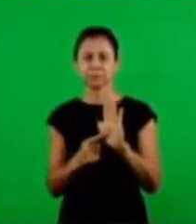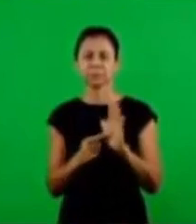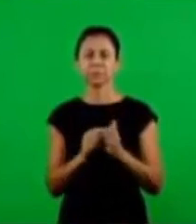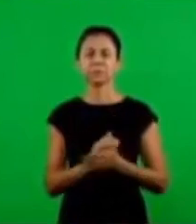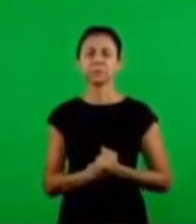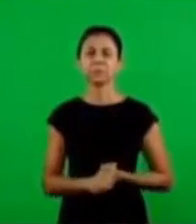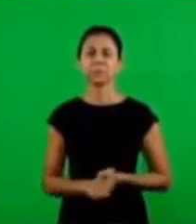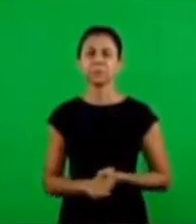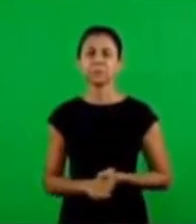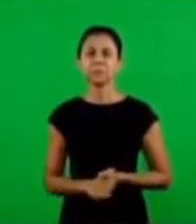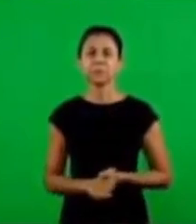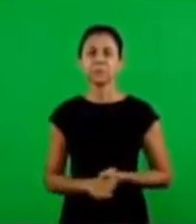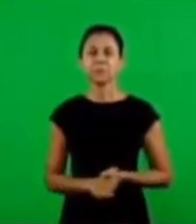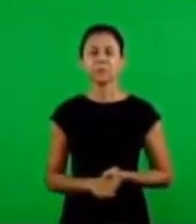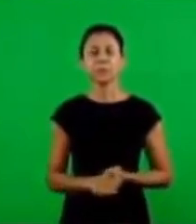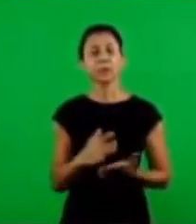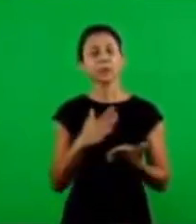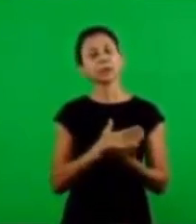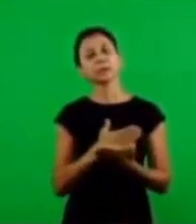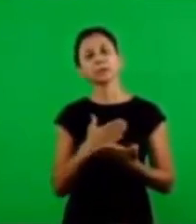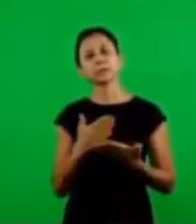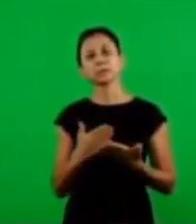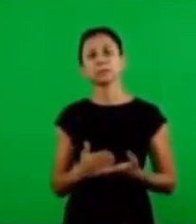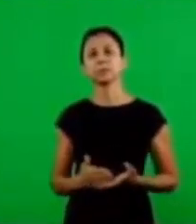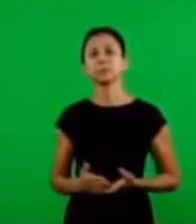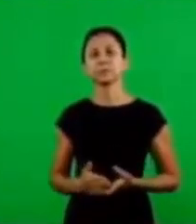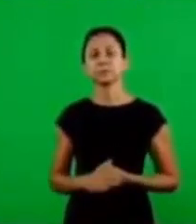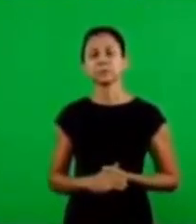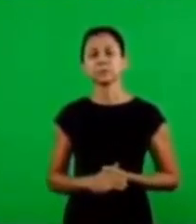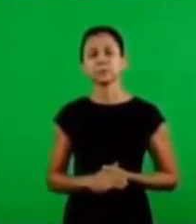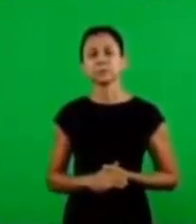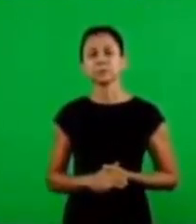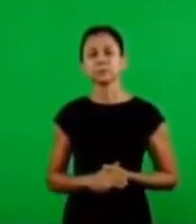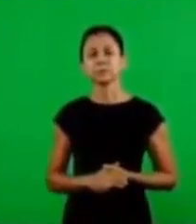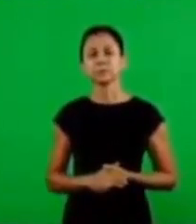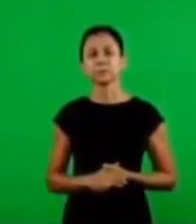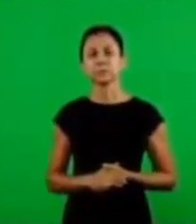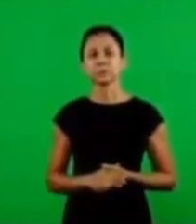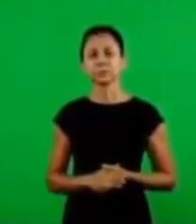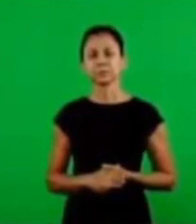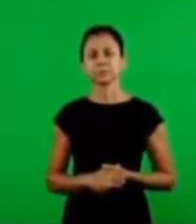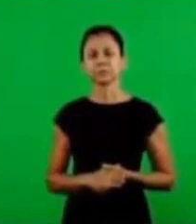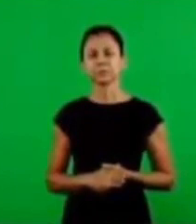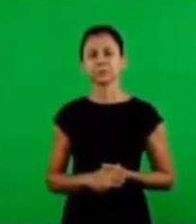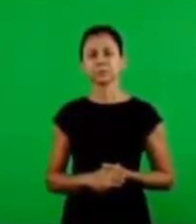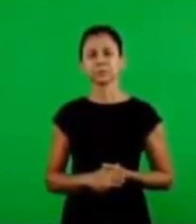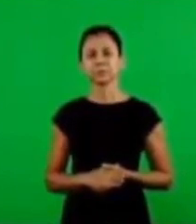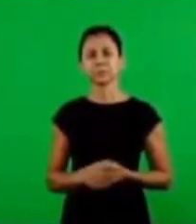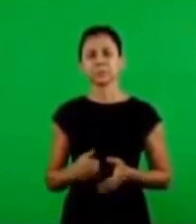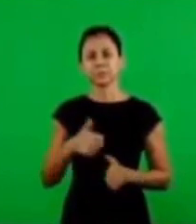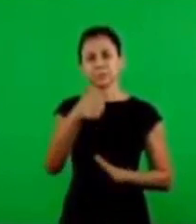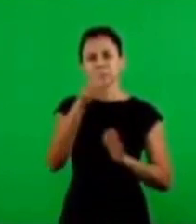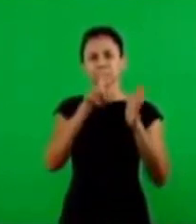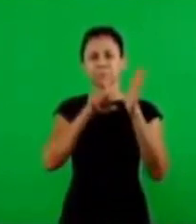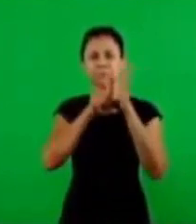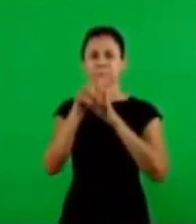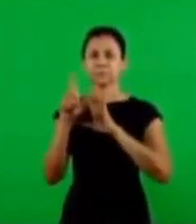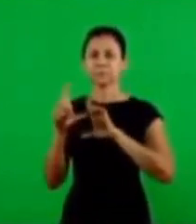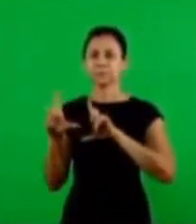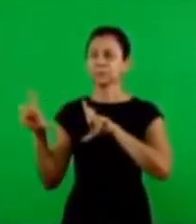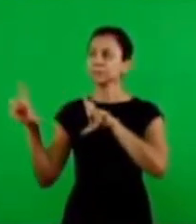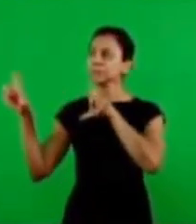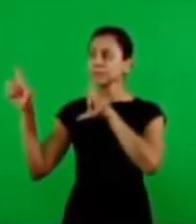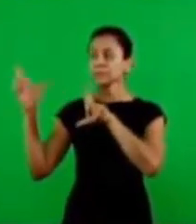about the Word of God. And at the beginning, we want to leave with you, my brethren, our first